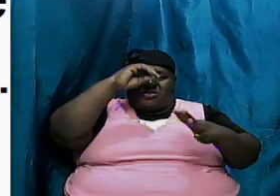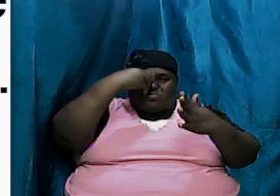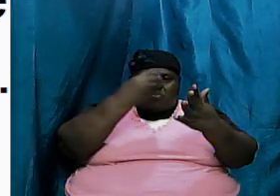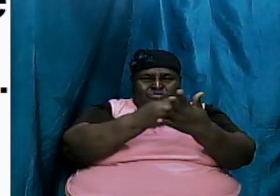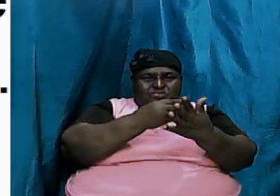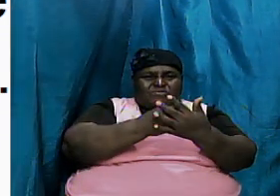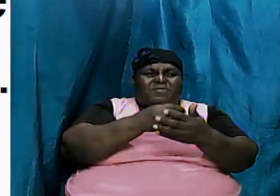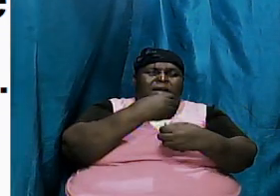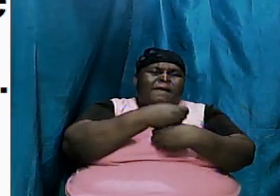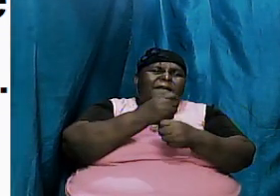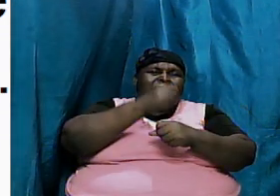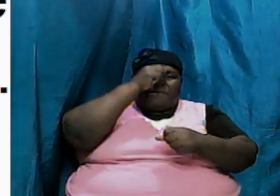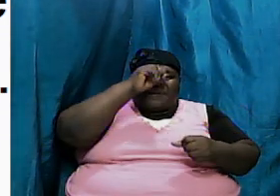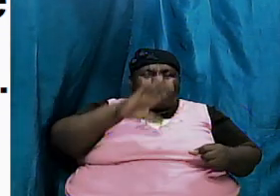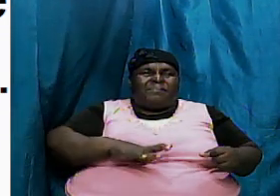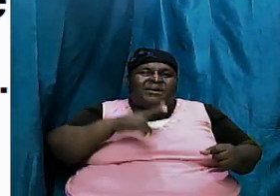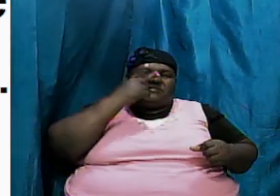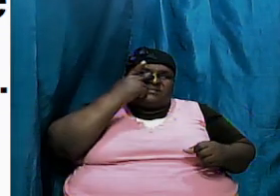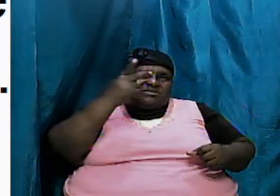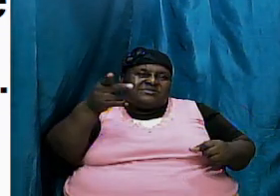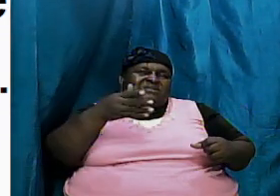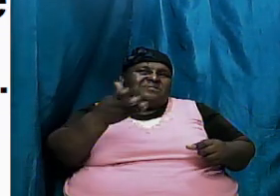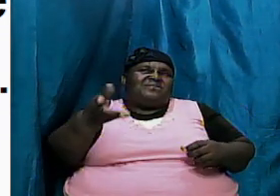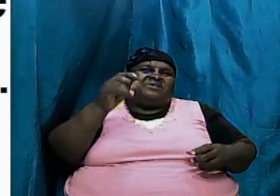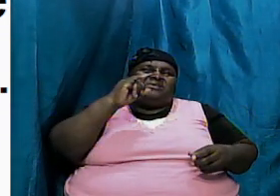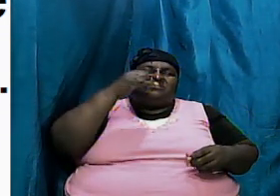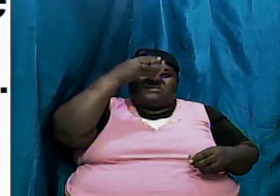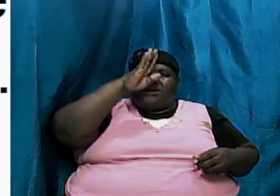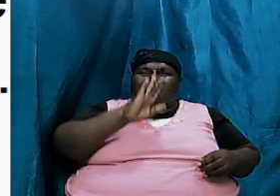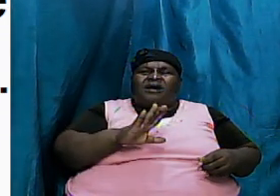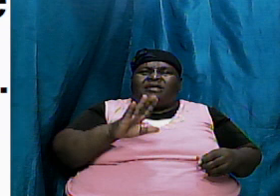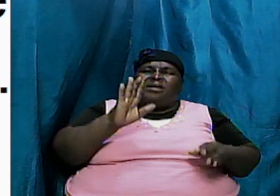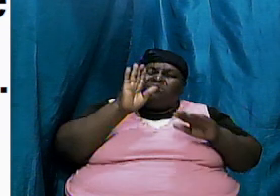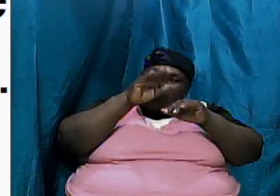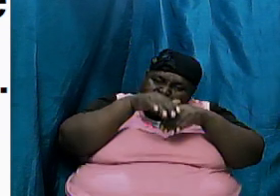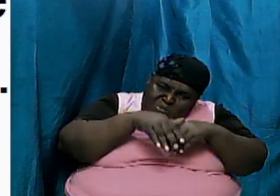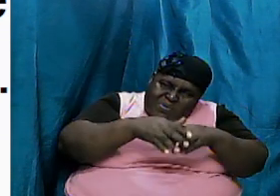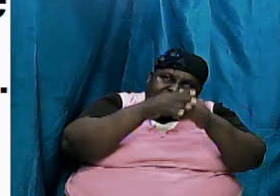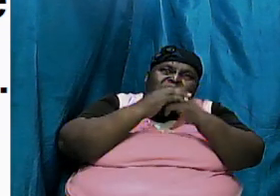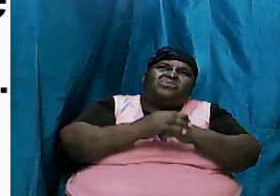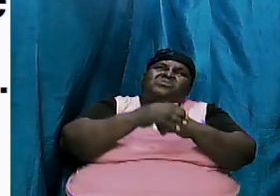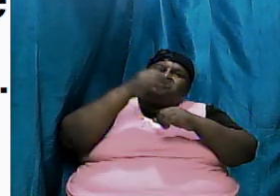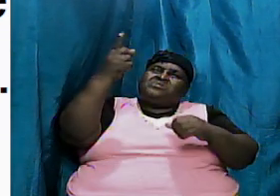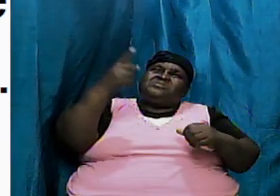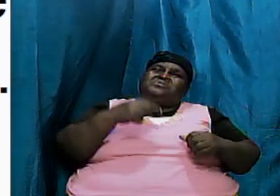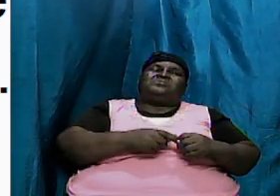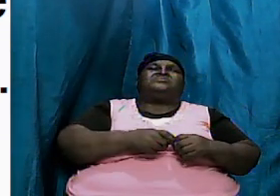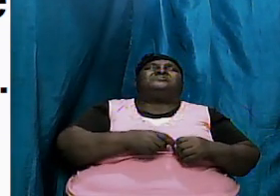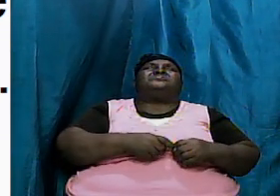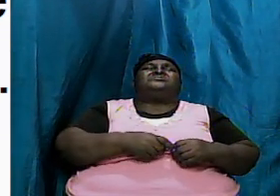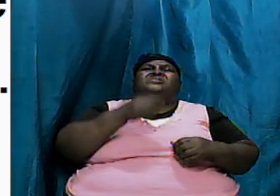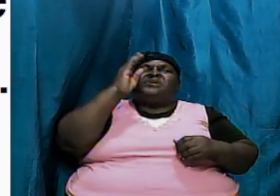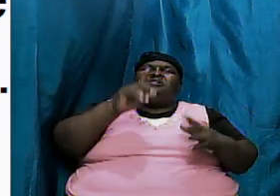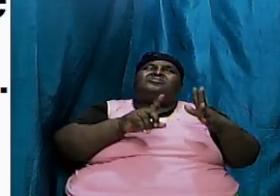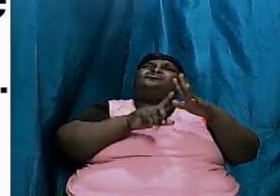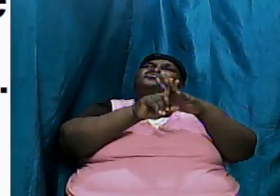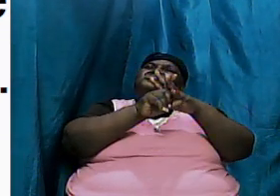to cause men to see that there is a God and then bow and worship him he just turns up he just declares